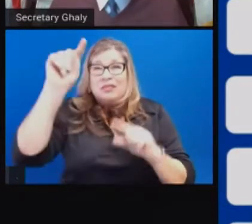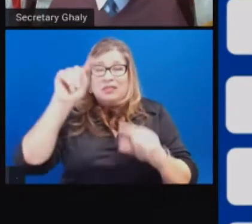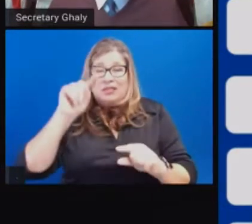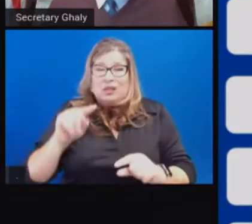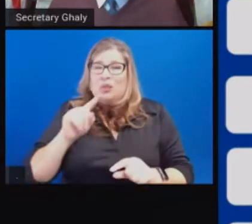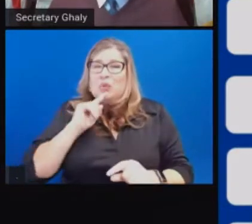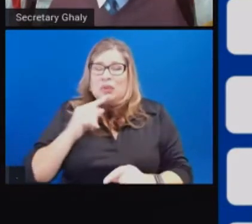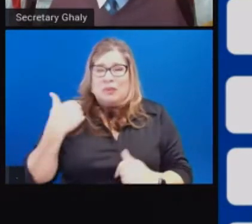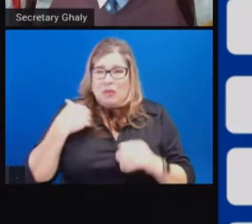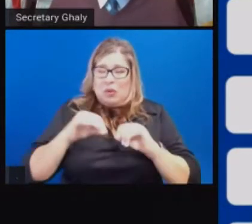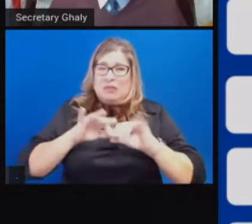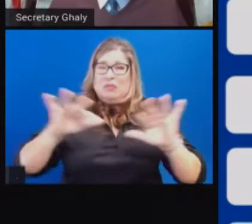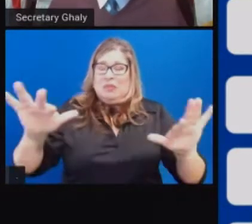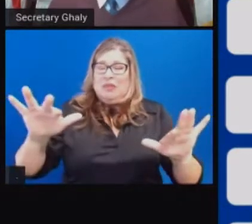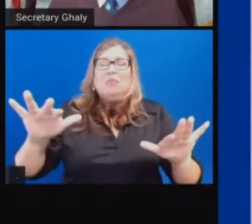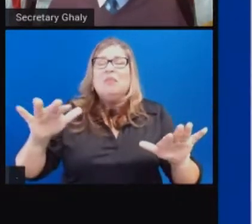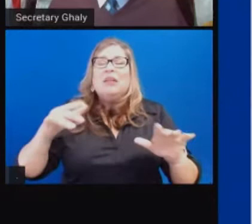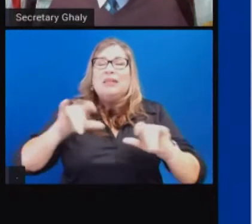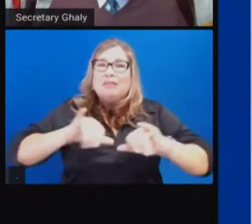state. Next slide.